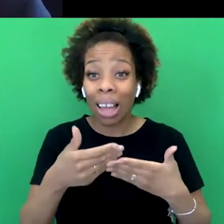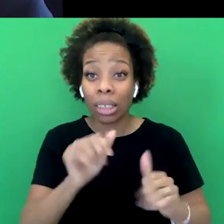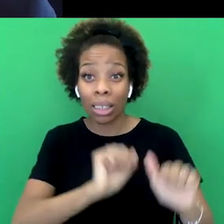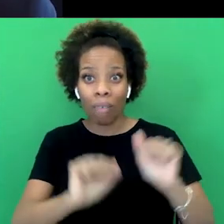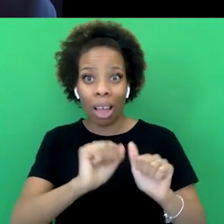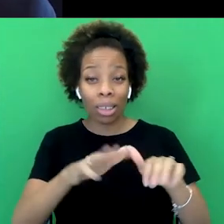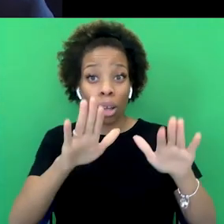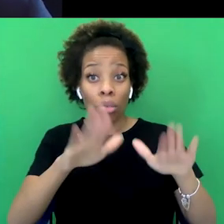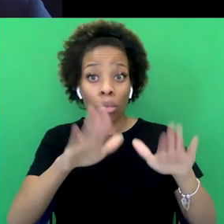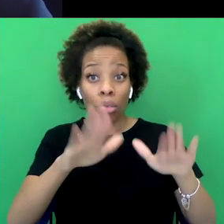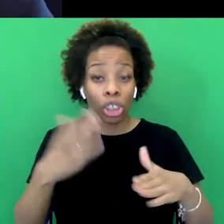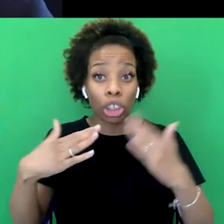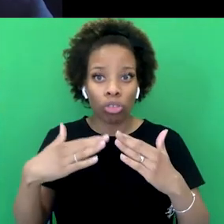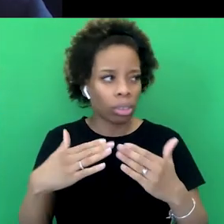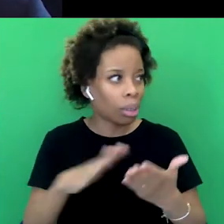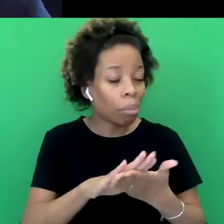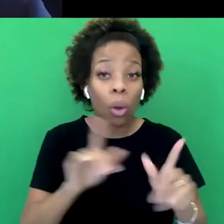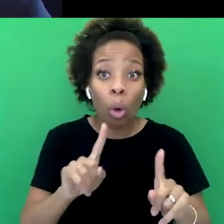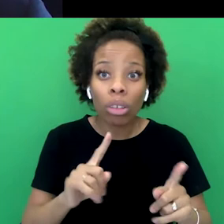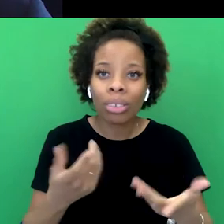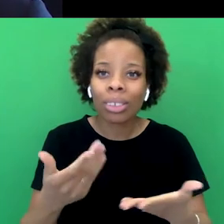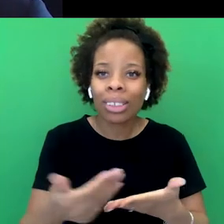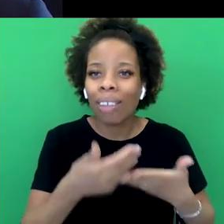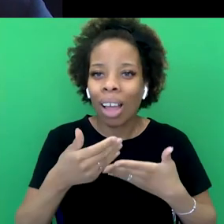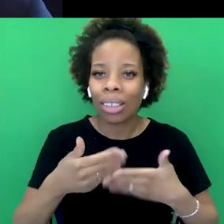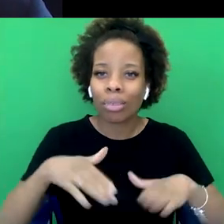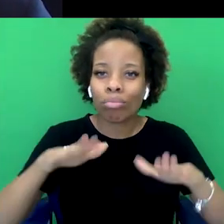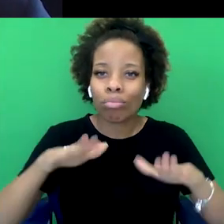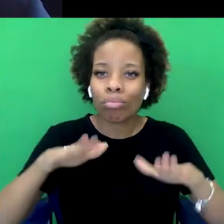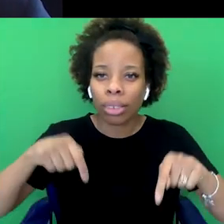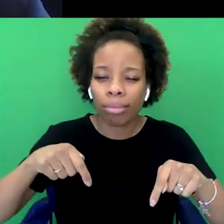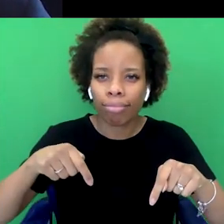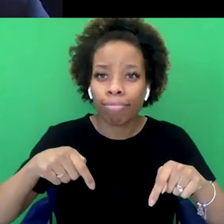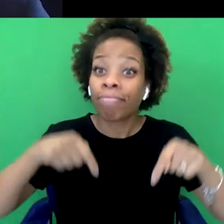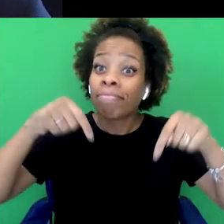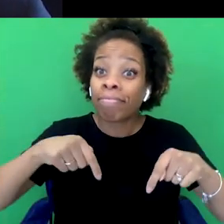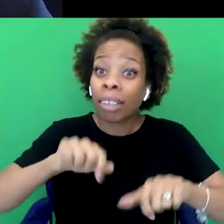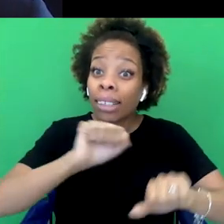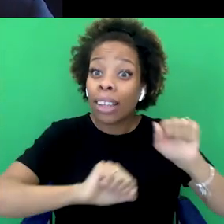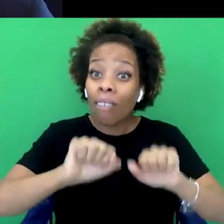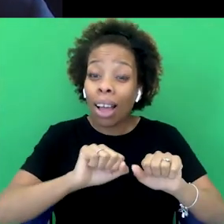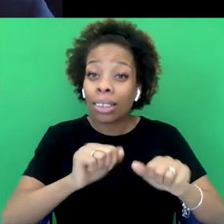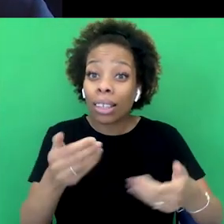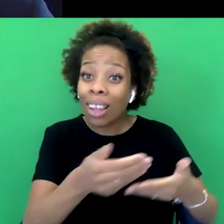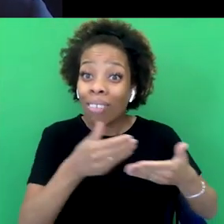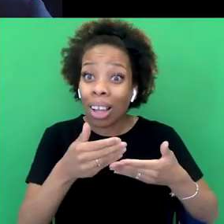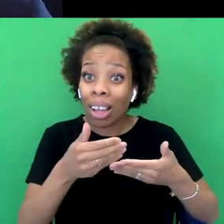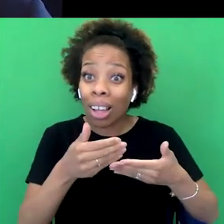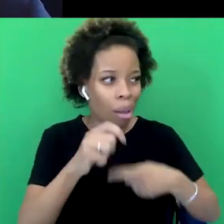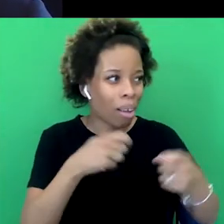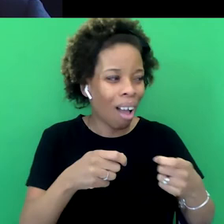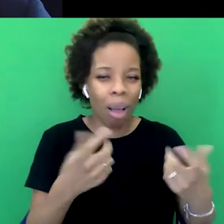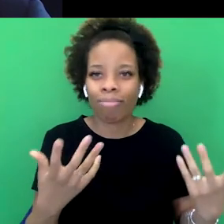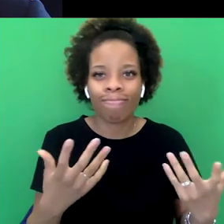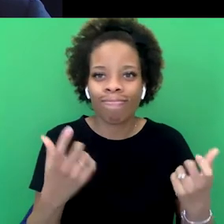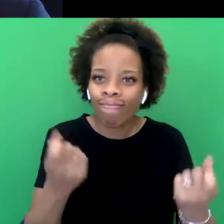it plays really well. Unfortunately, it creates division, and it makes us nowhere, no nearer to getting our heads around what